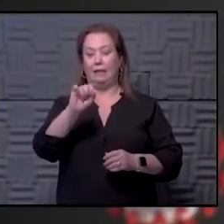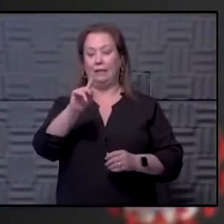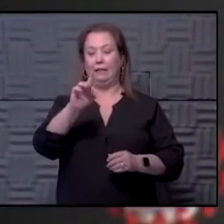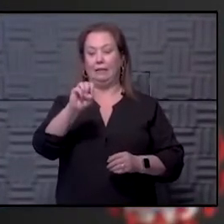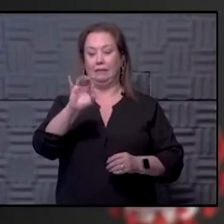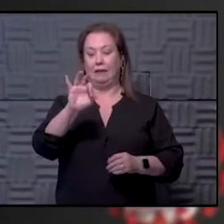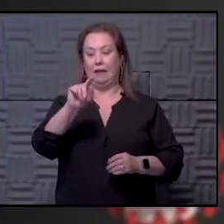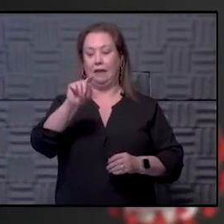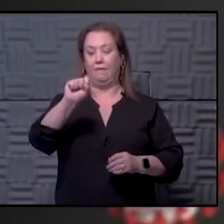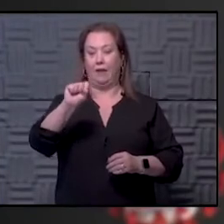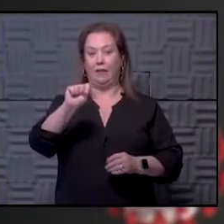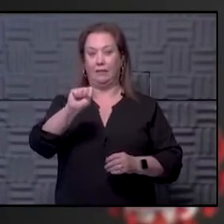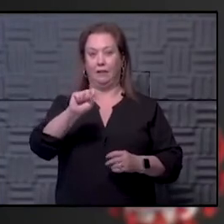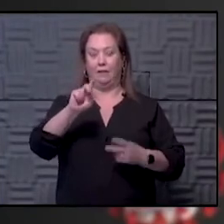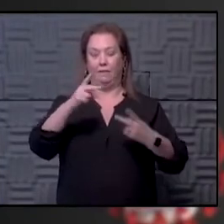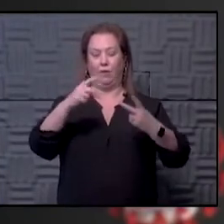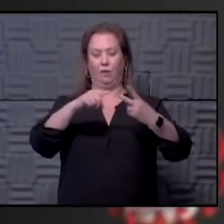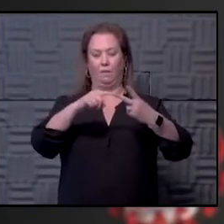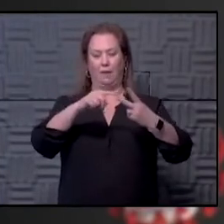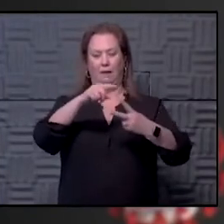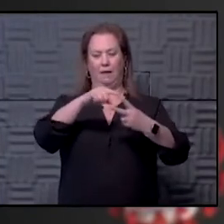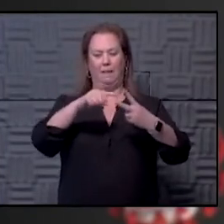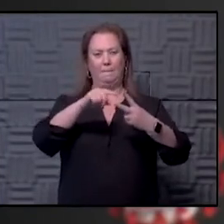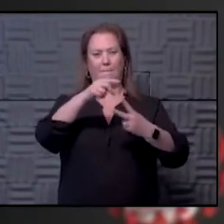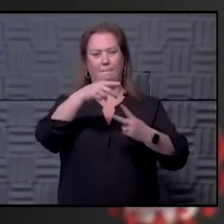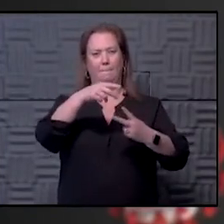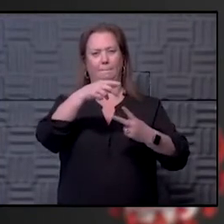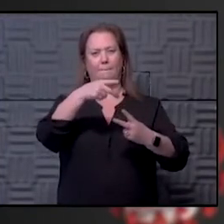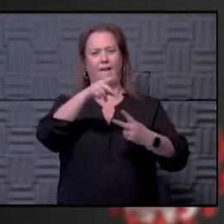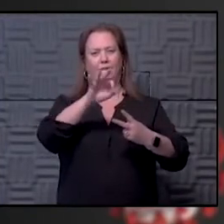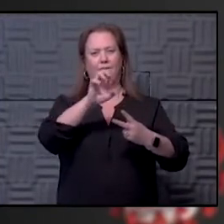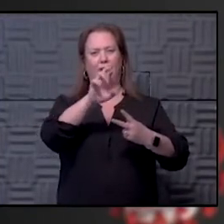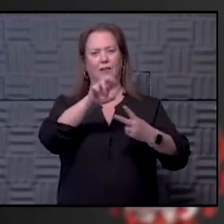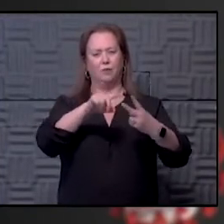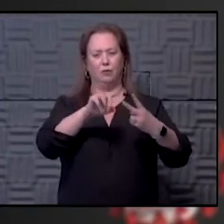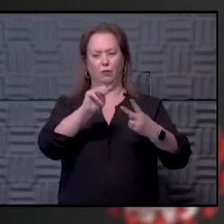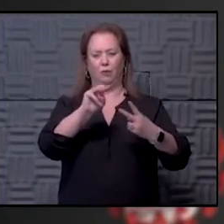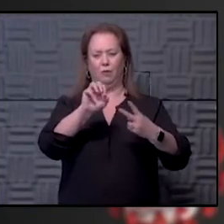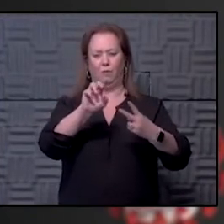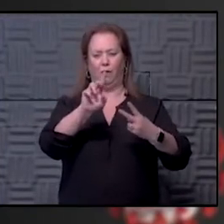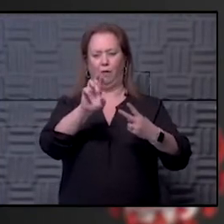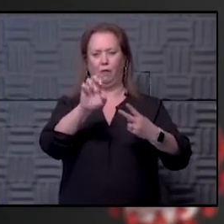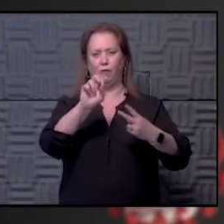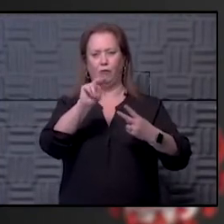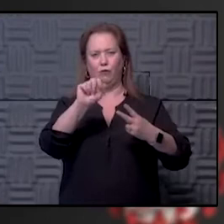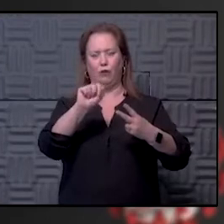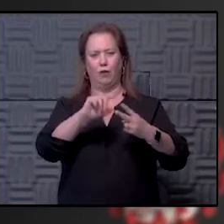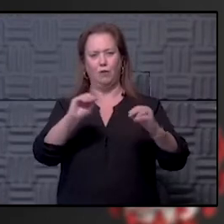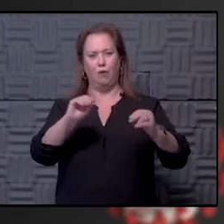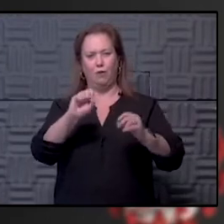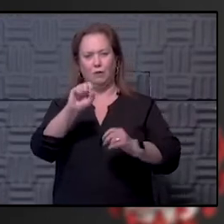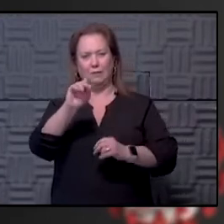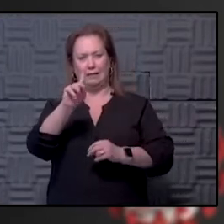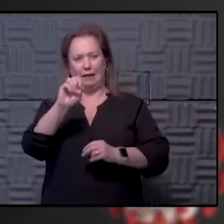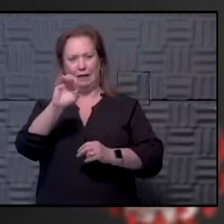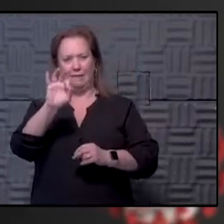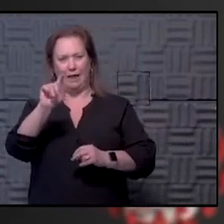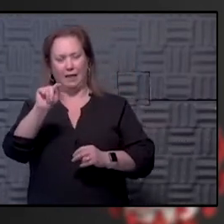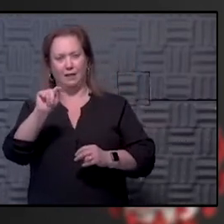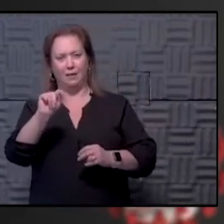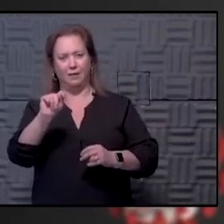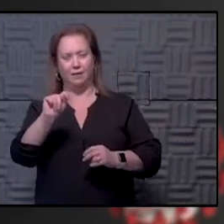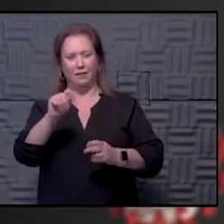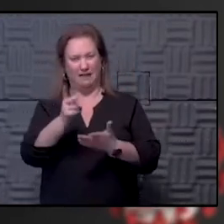the second dose of Pfizer or Moderna, does that mean my shot failed? Shouldn't I feel something? What do you think, Amanda? Has the shot failed? It